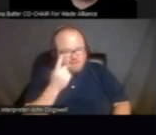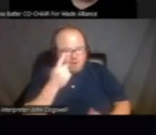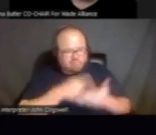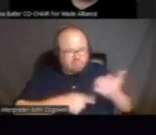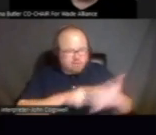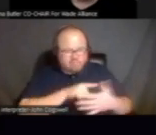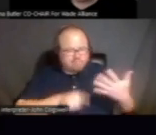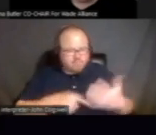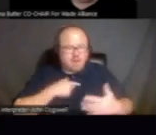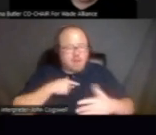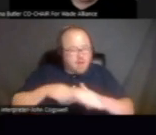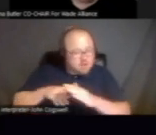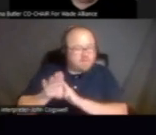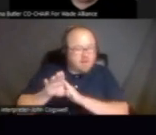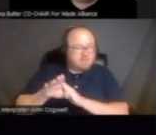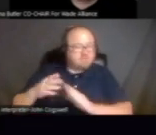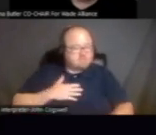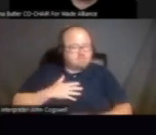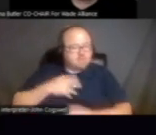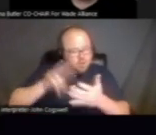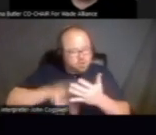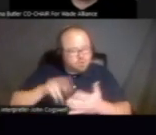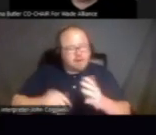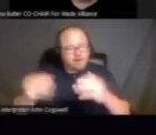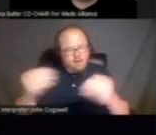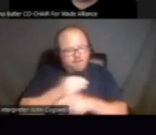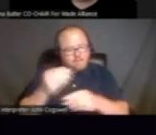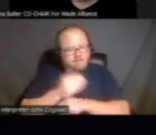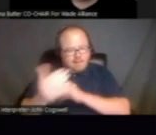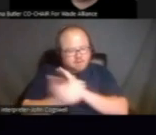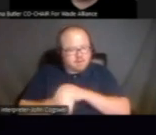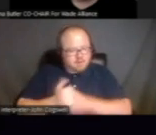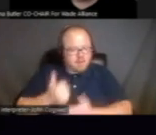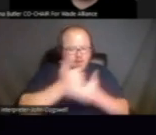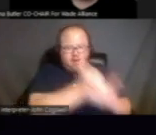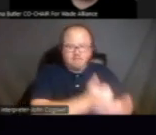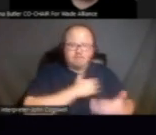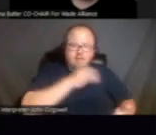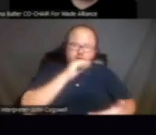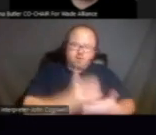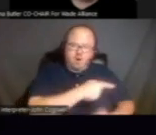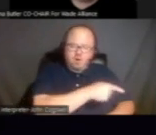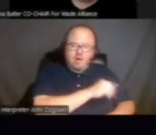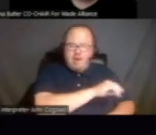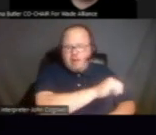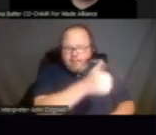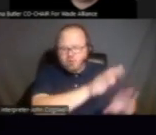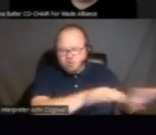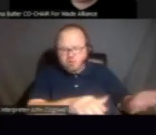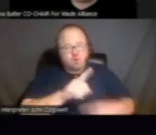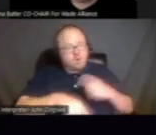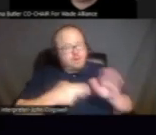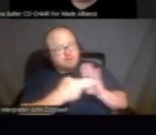I developed my reading and math skills so I could help my daughter and other children. When I was